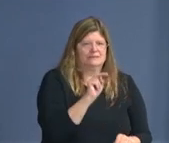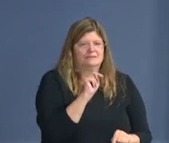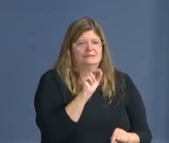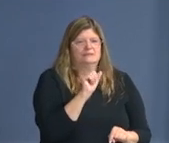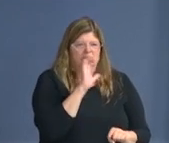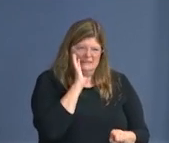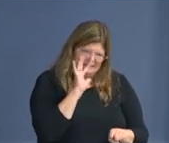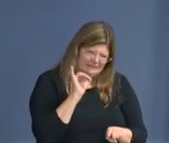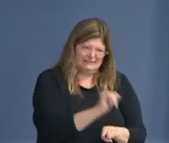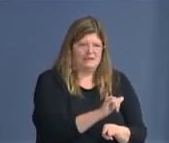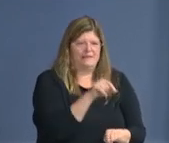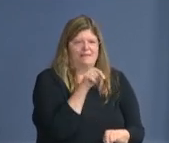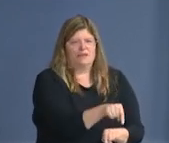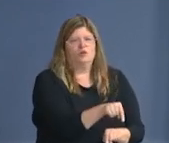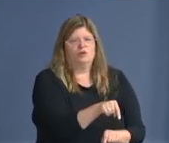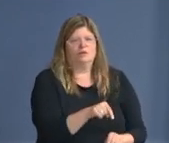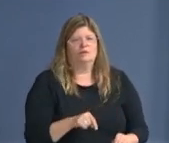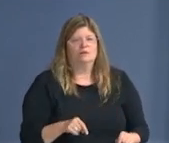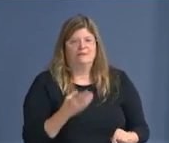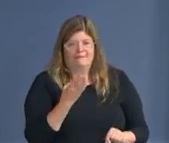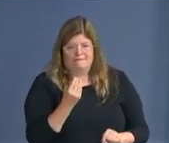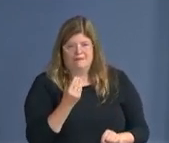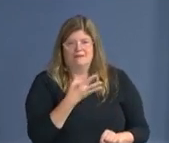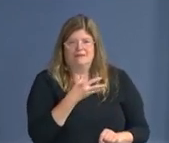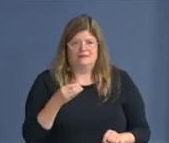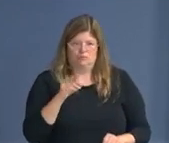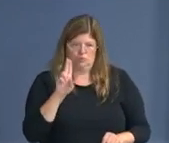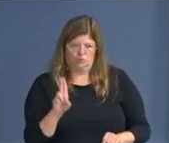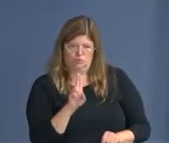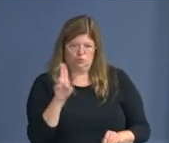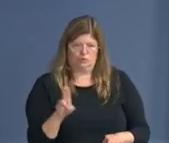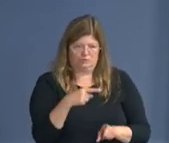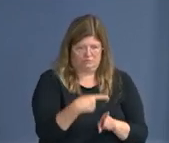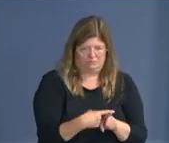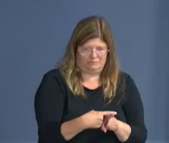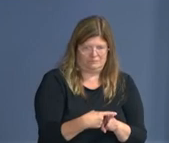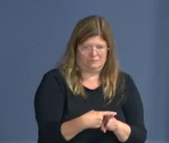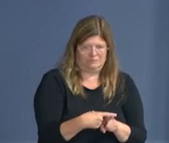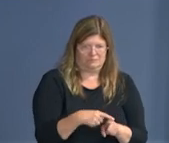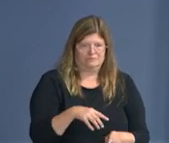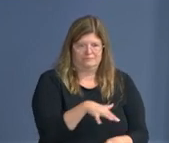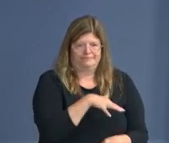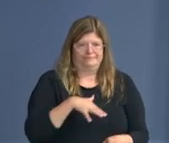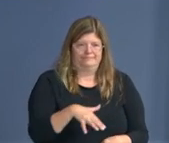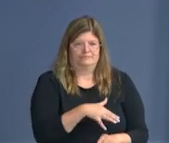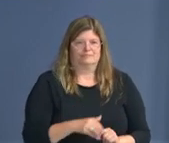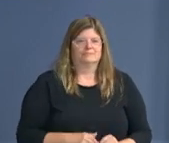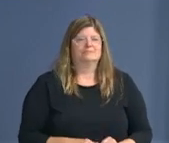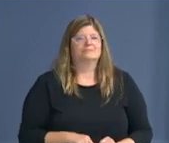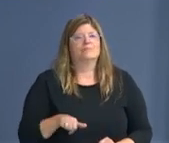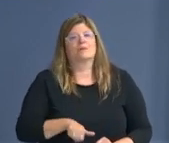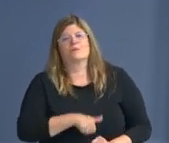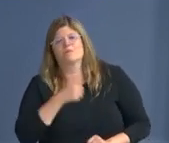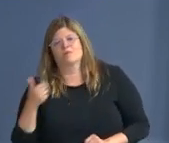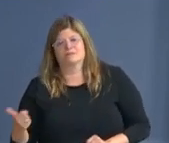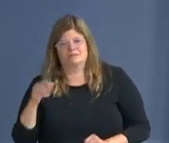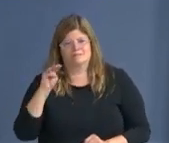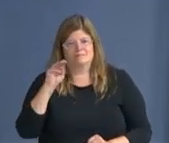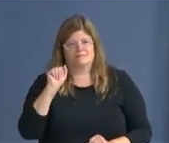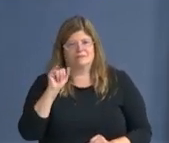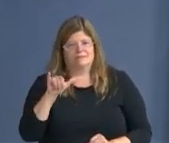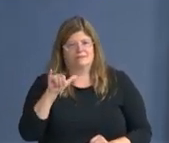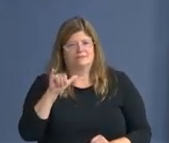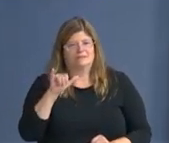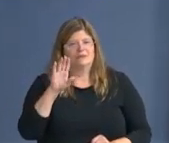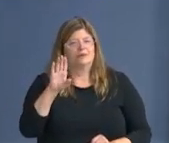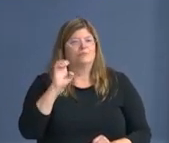Reeves, at 14th and U., was the brainchild of Mayor Marion Barry. If you haven't heard his story about how